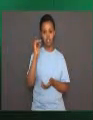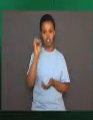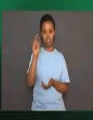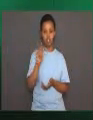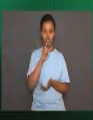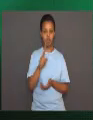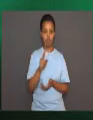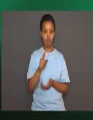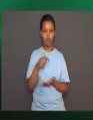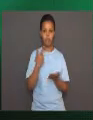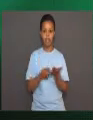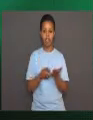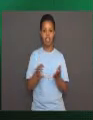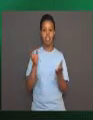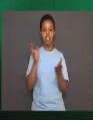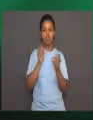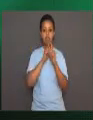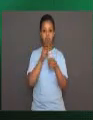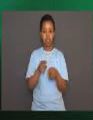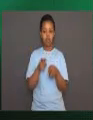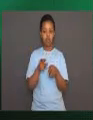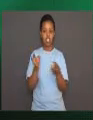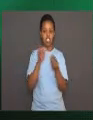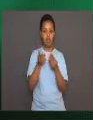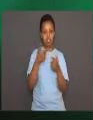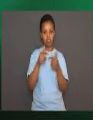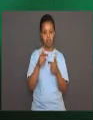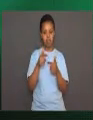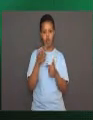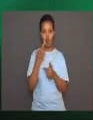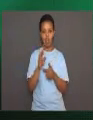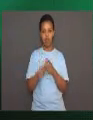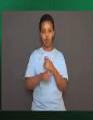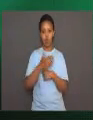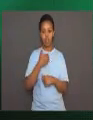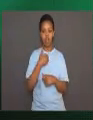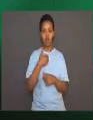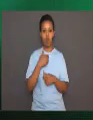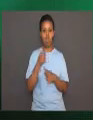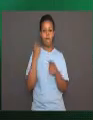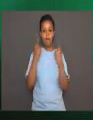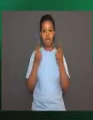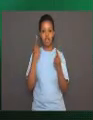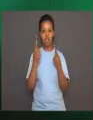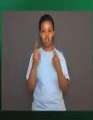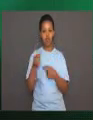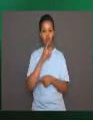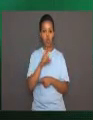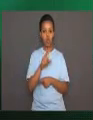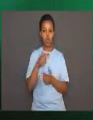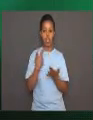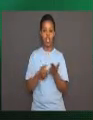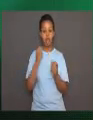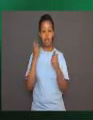is an increase in response to a harmless stimulus when the stimulus occurs